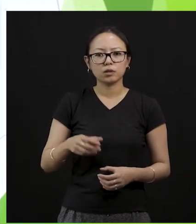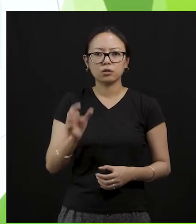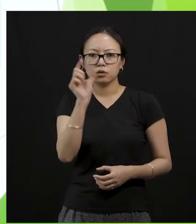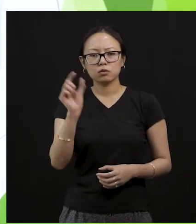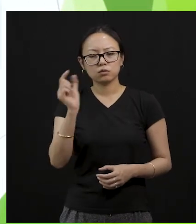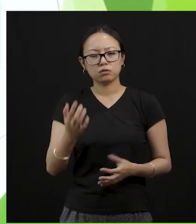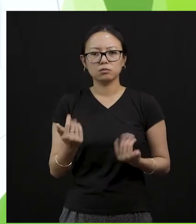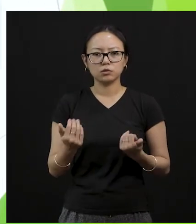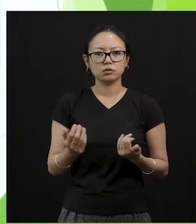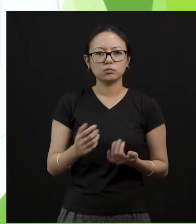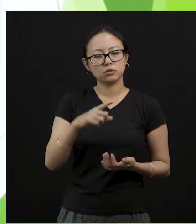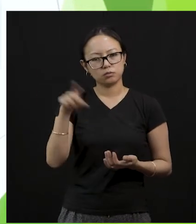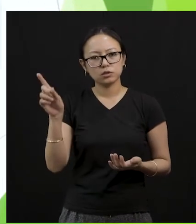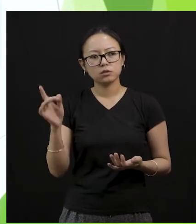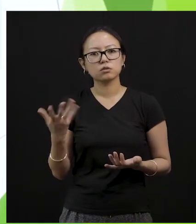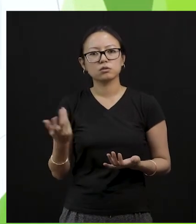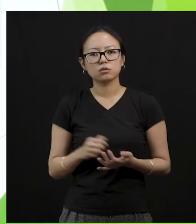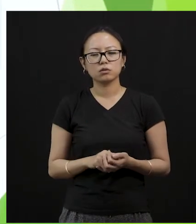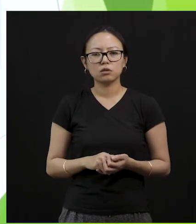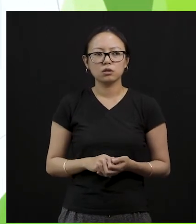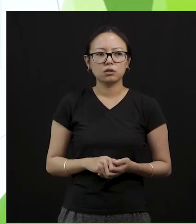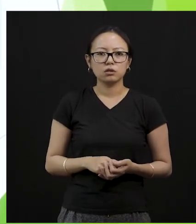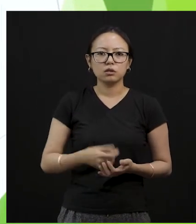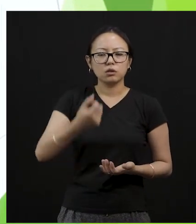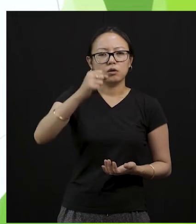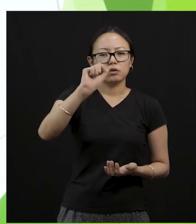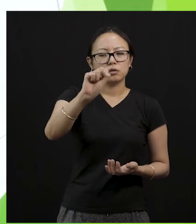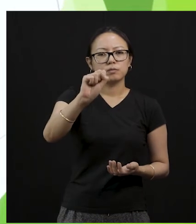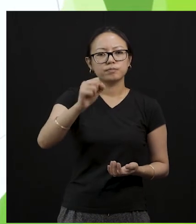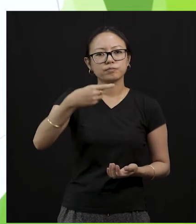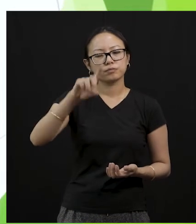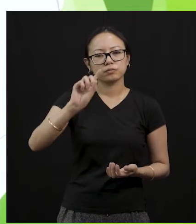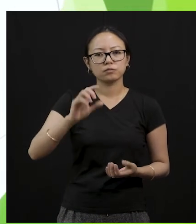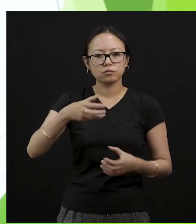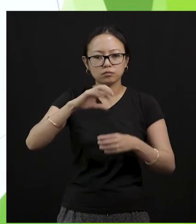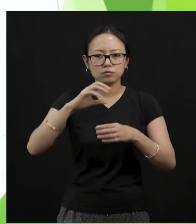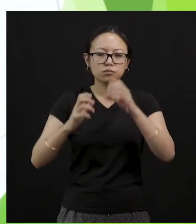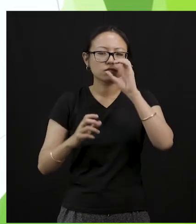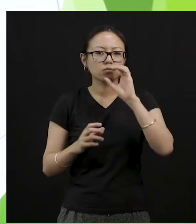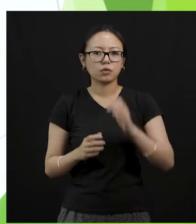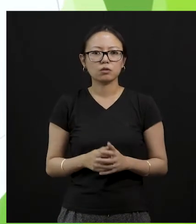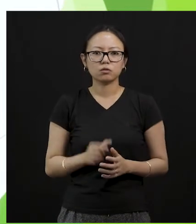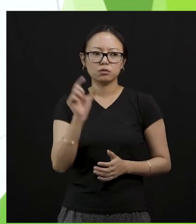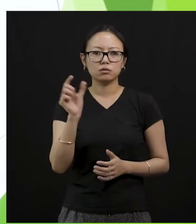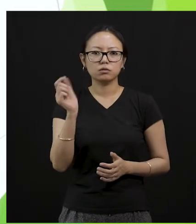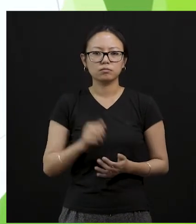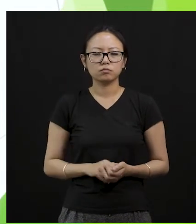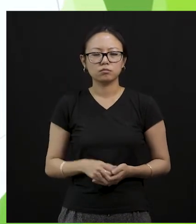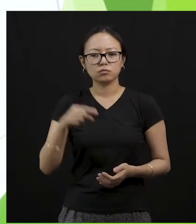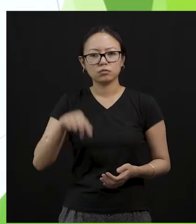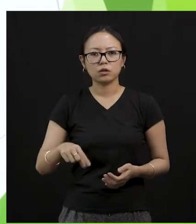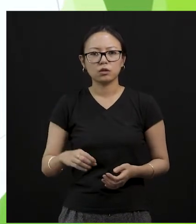bottle. So use water bottle instead of plastic bottles. Now here is the classwork, which we have to do it